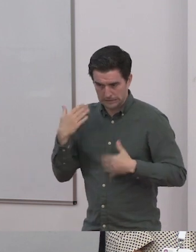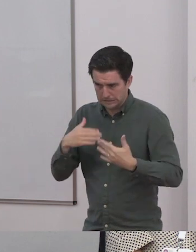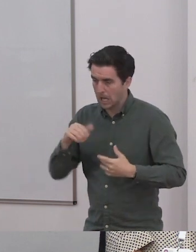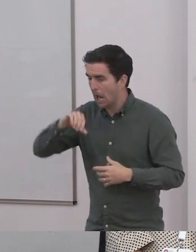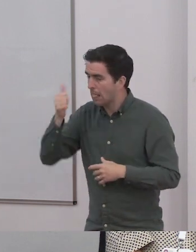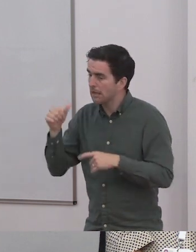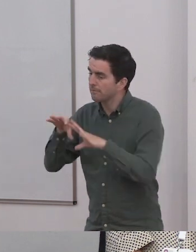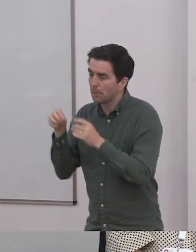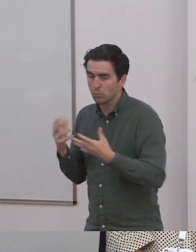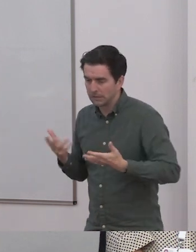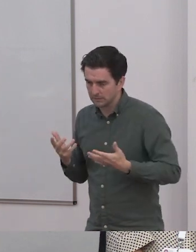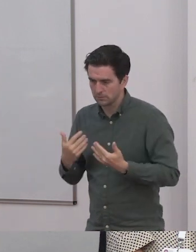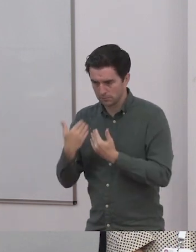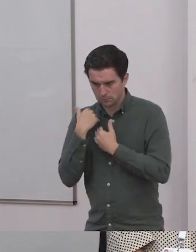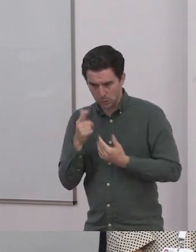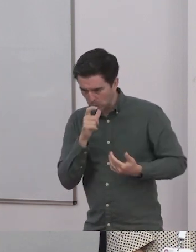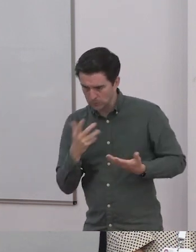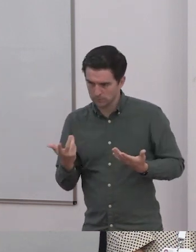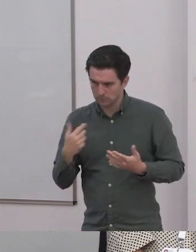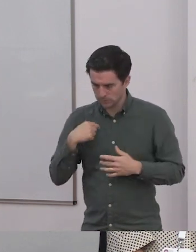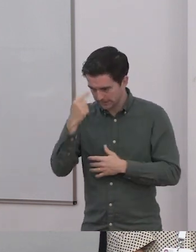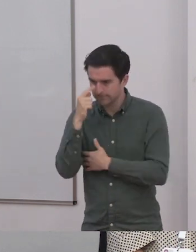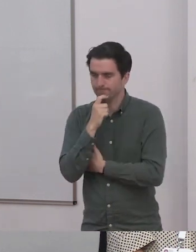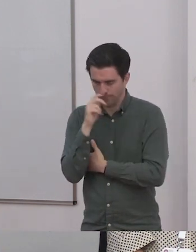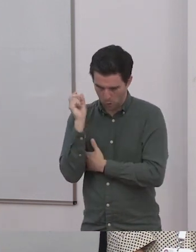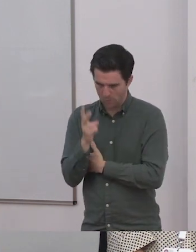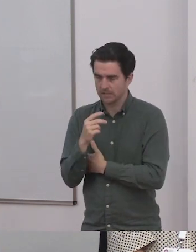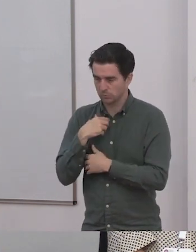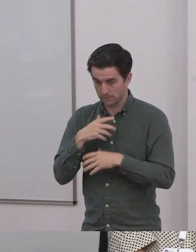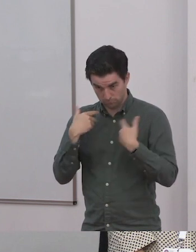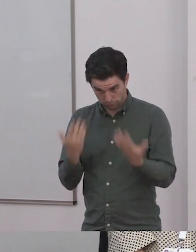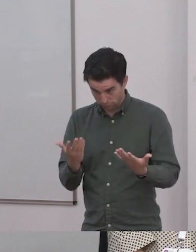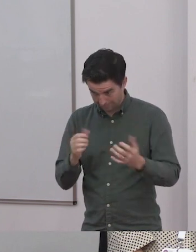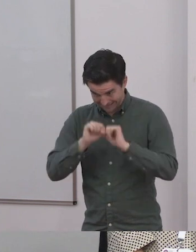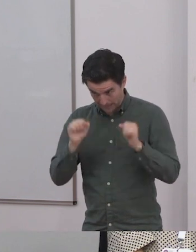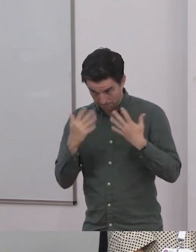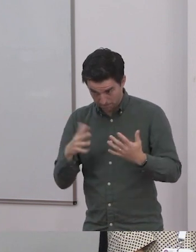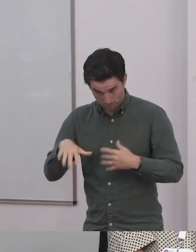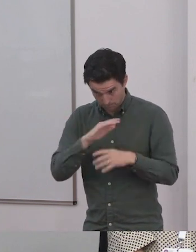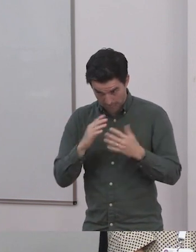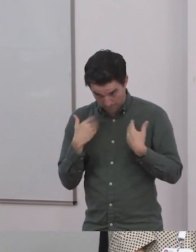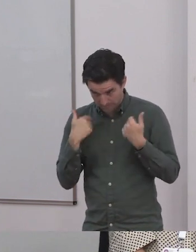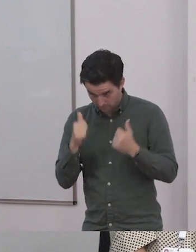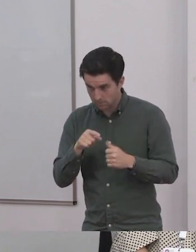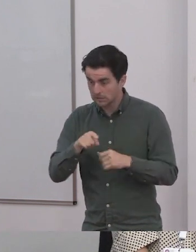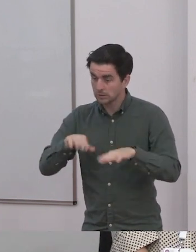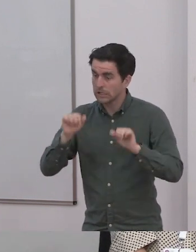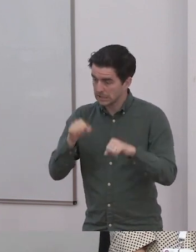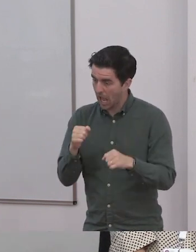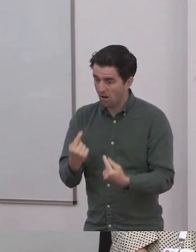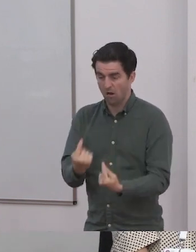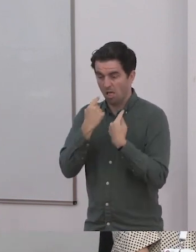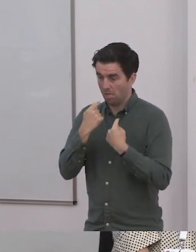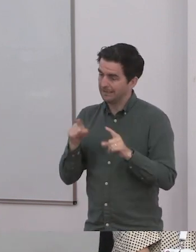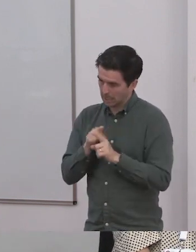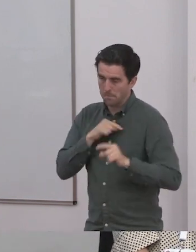out just as much as we should be able to call them out. And there's that sense of having responsibility that we were trying to